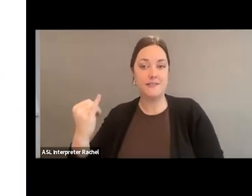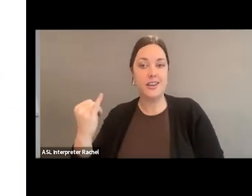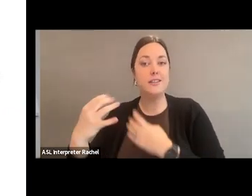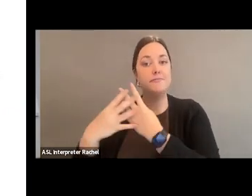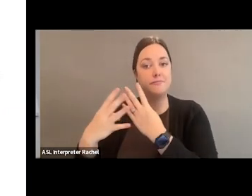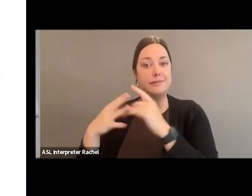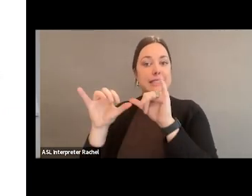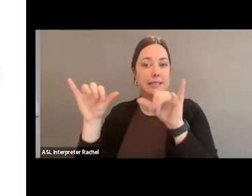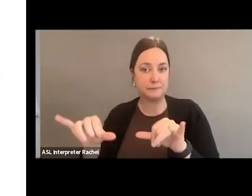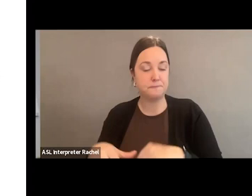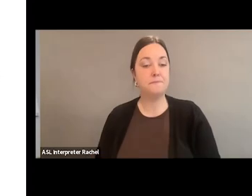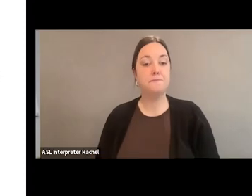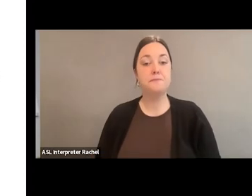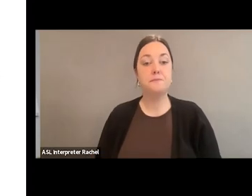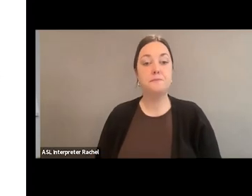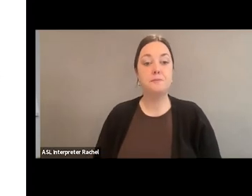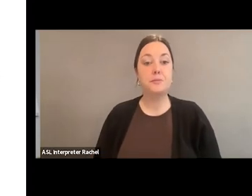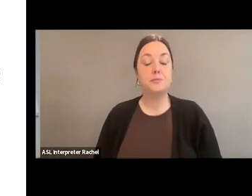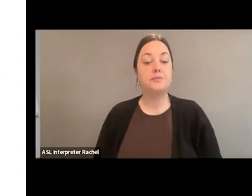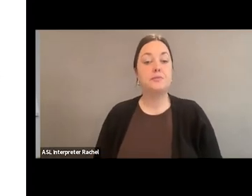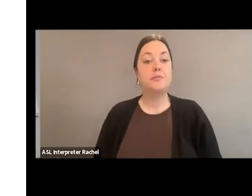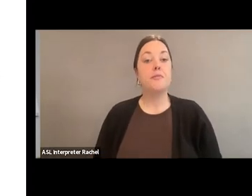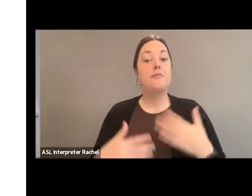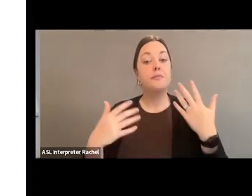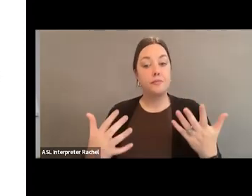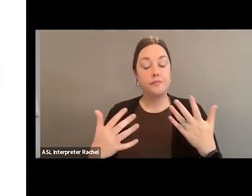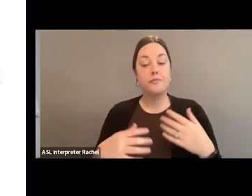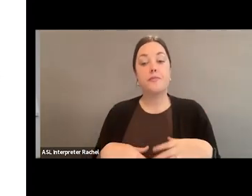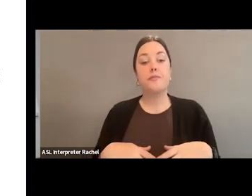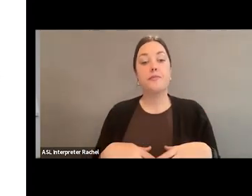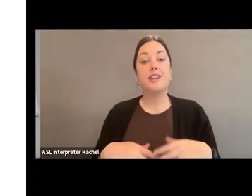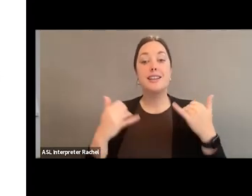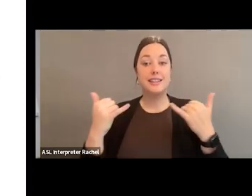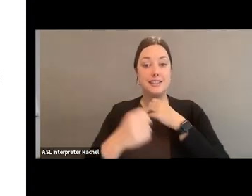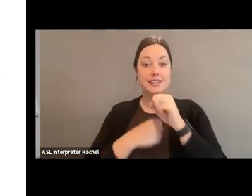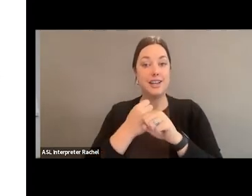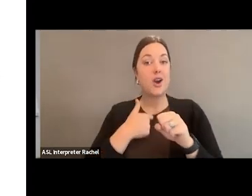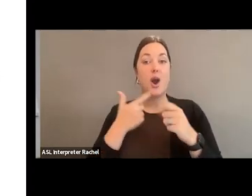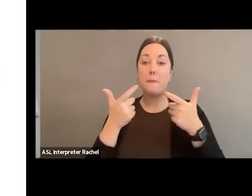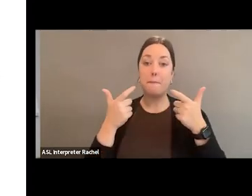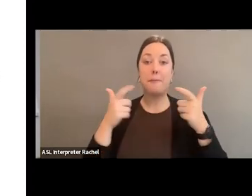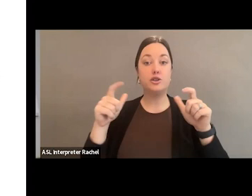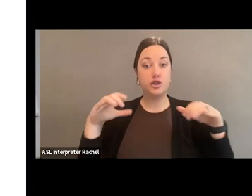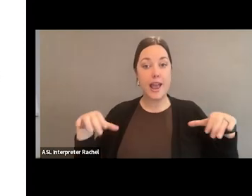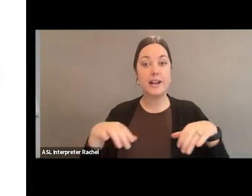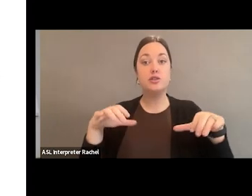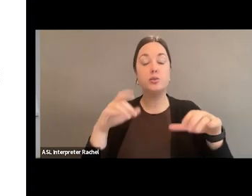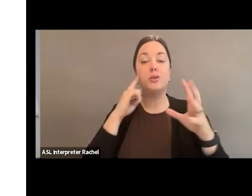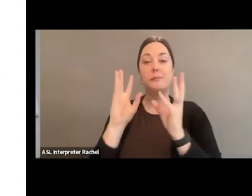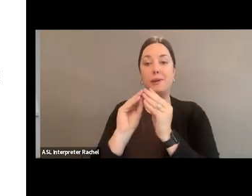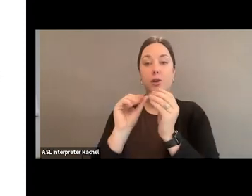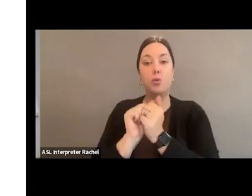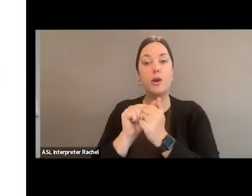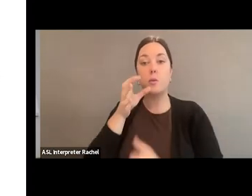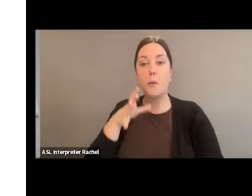This year, one of our major actions when it comes to arts and juvenile justice was meeting with Liz